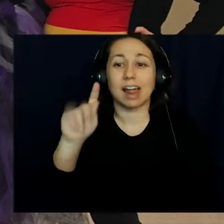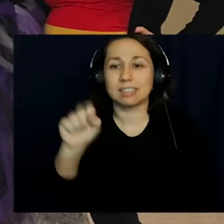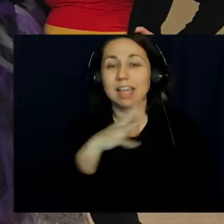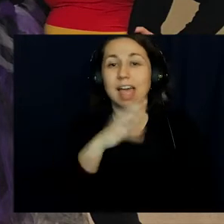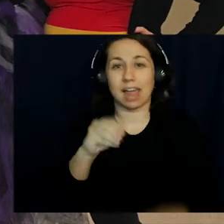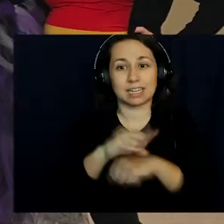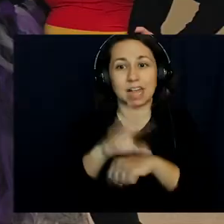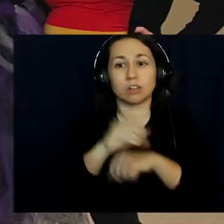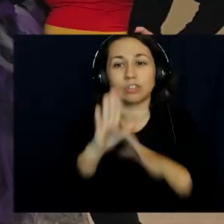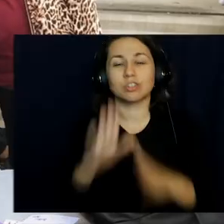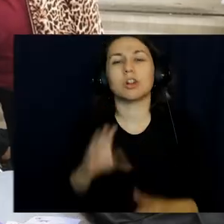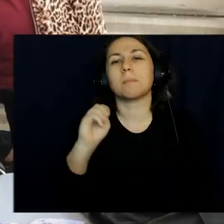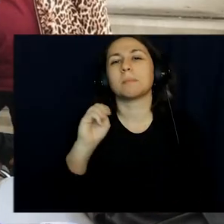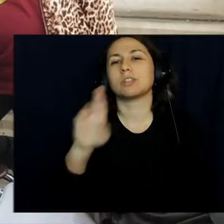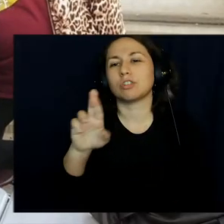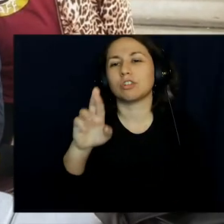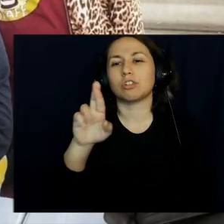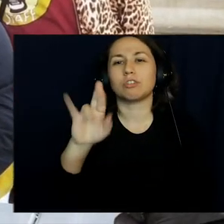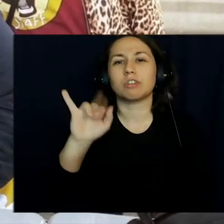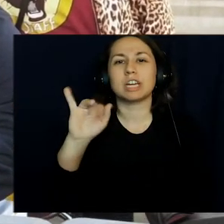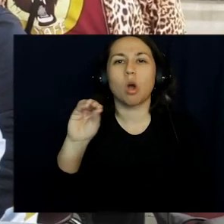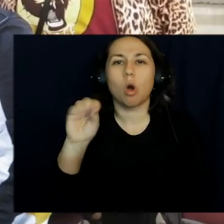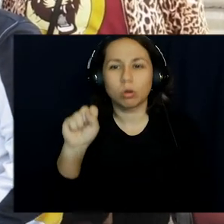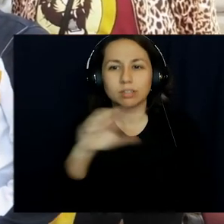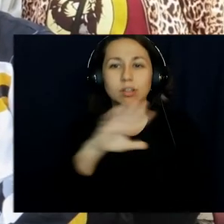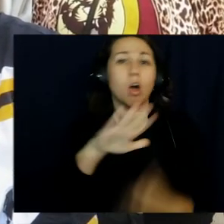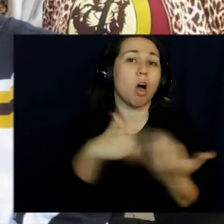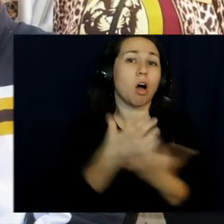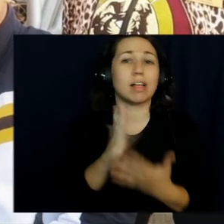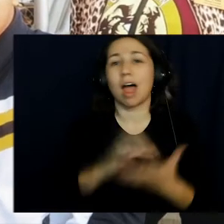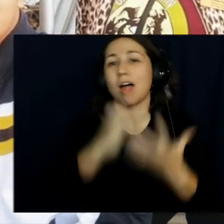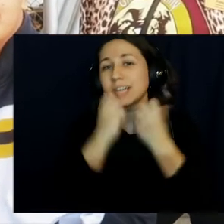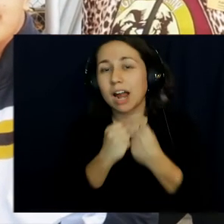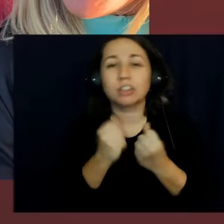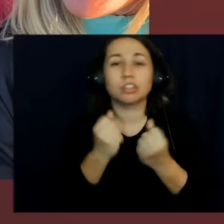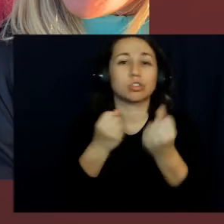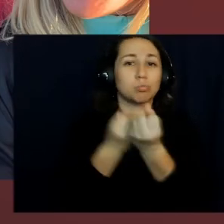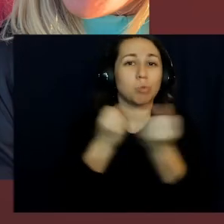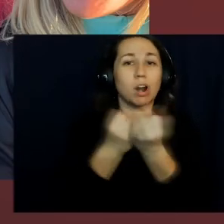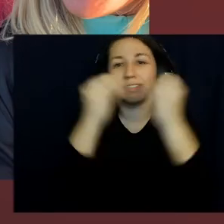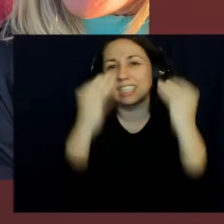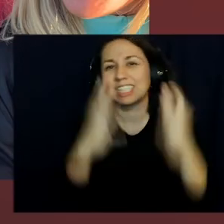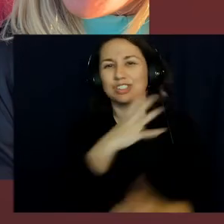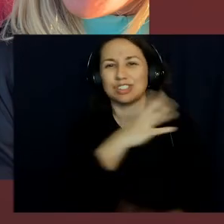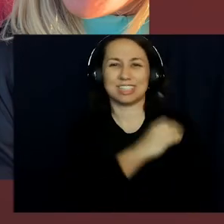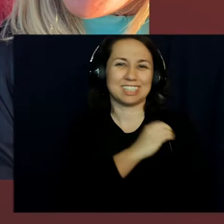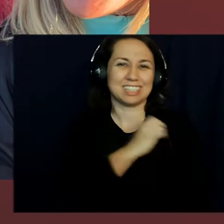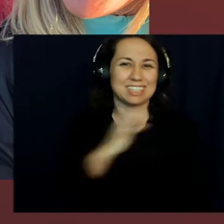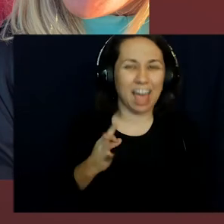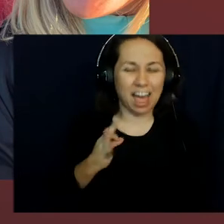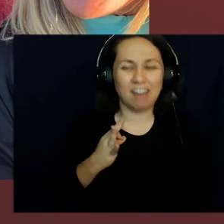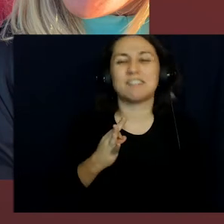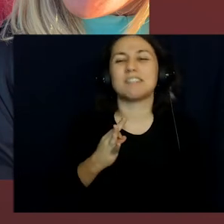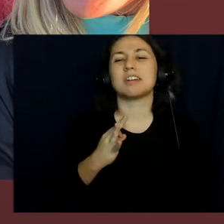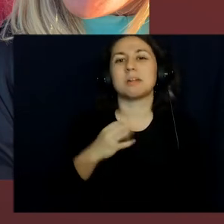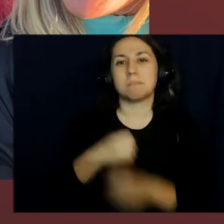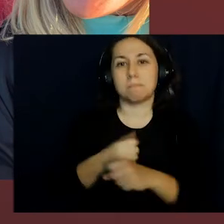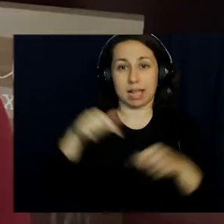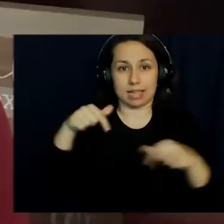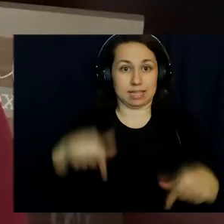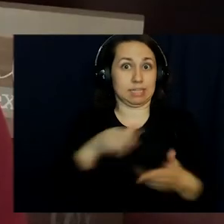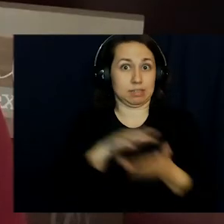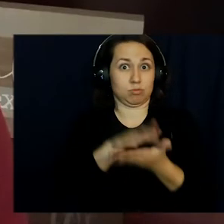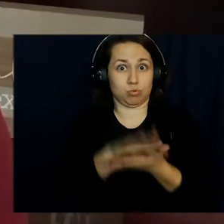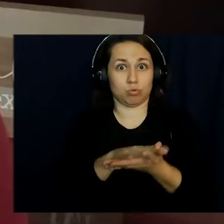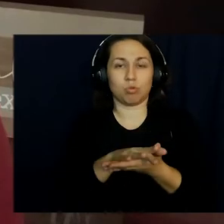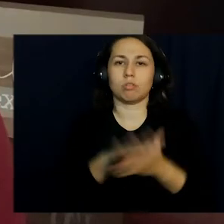Katz, and our counselor, Mr. Rios, and all our caring and supportive teachers and staff that